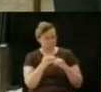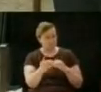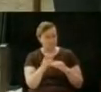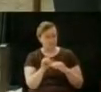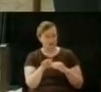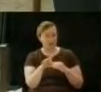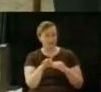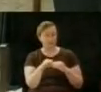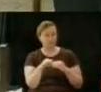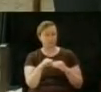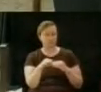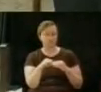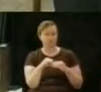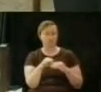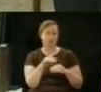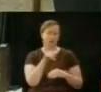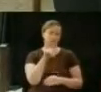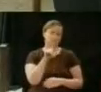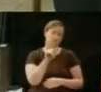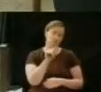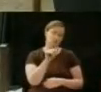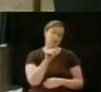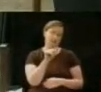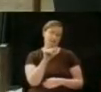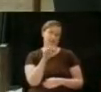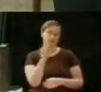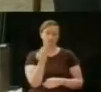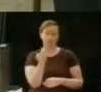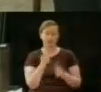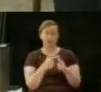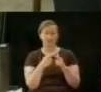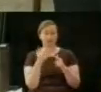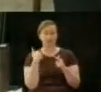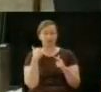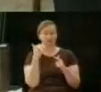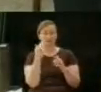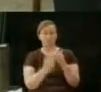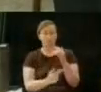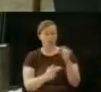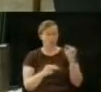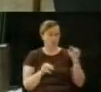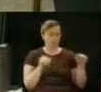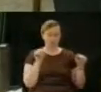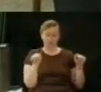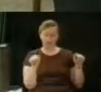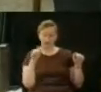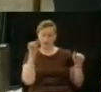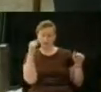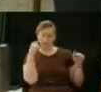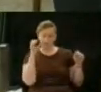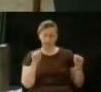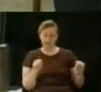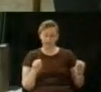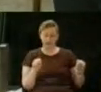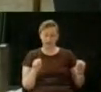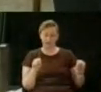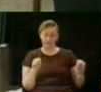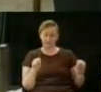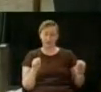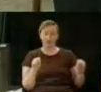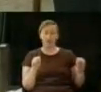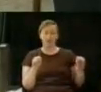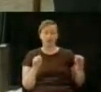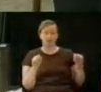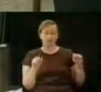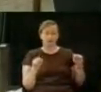Commissioner Lutho, that's some great ideas. You know, I think as we look at this and move forward, I think if we put it out far enough, like taking it